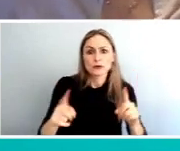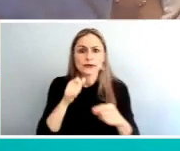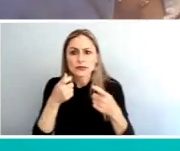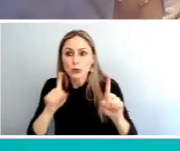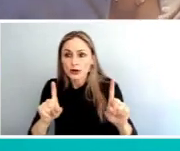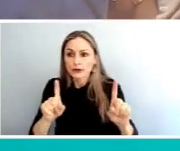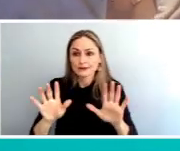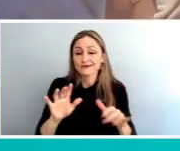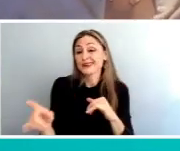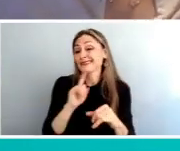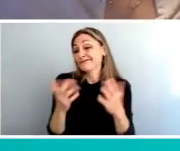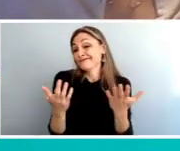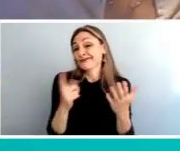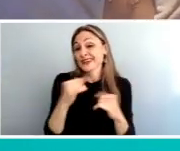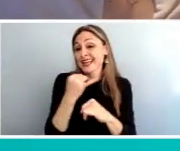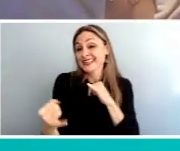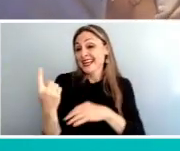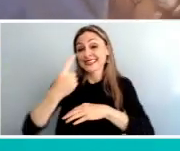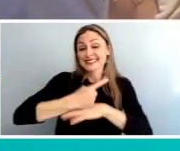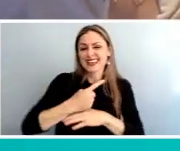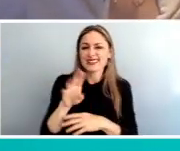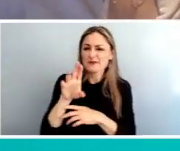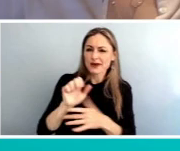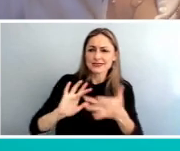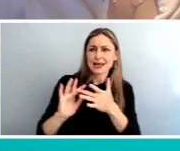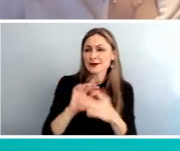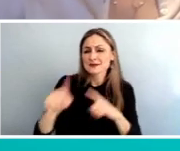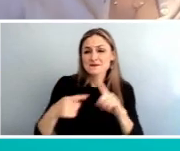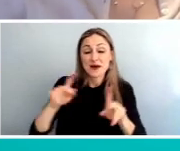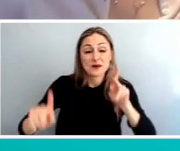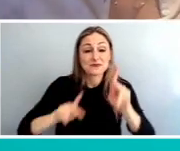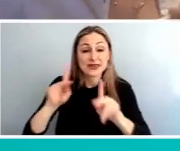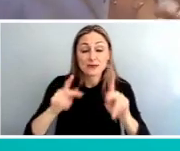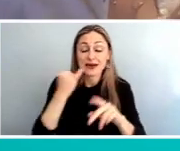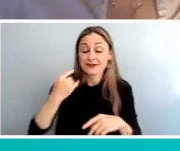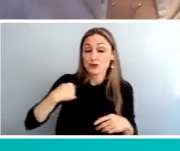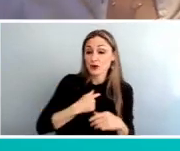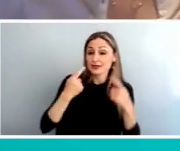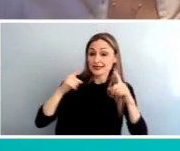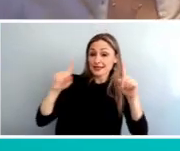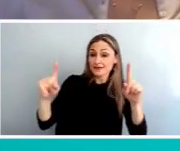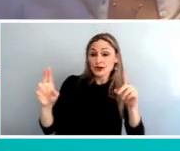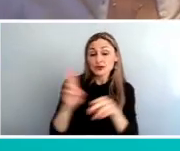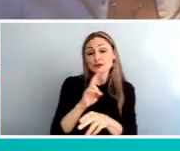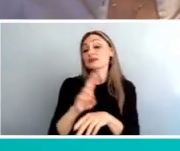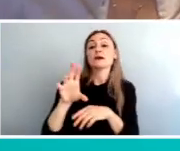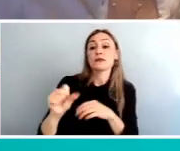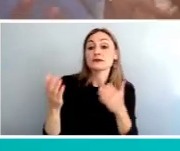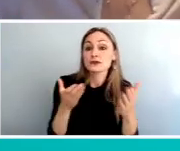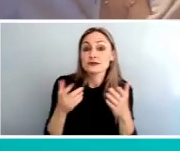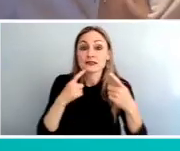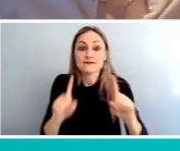the end of the day, we know that the Bus Network is really about people, and that if we're successful in making the bus service as effective and as convenient as